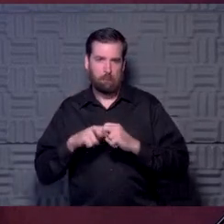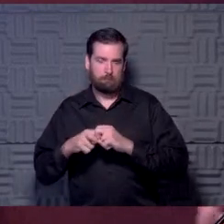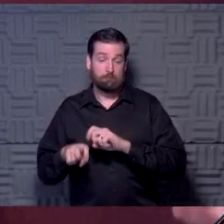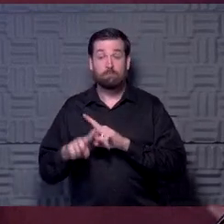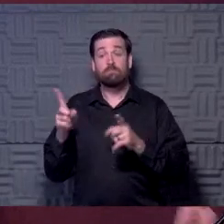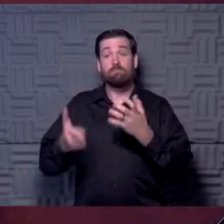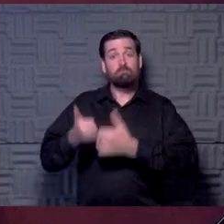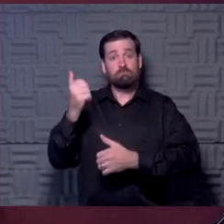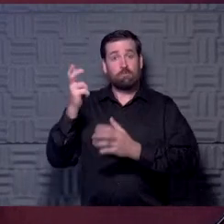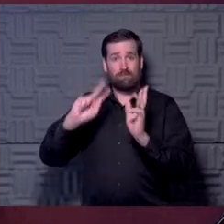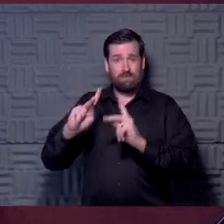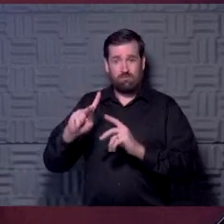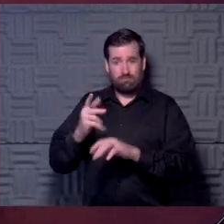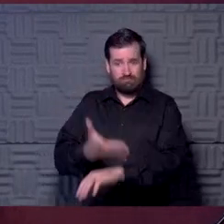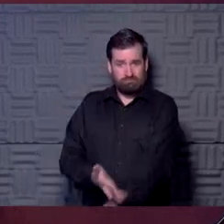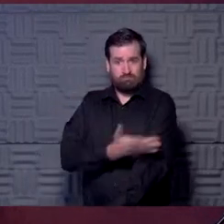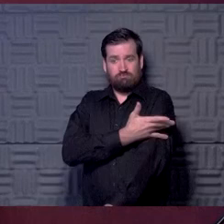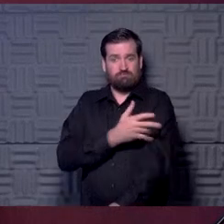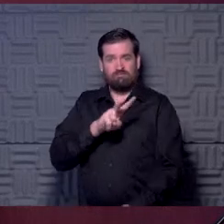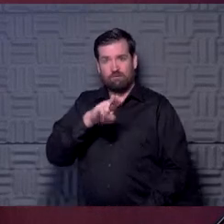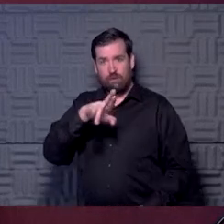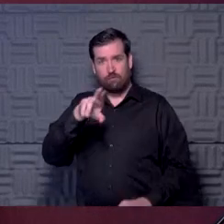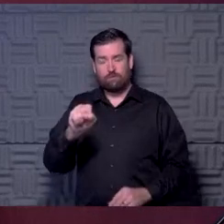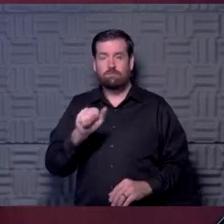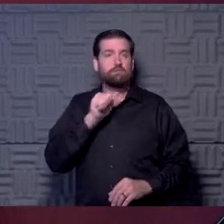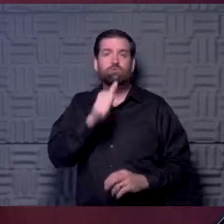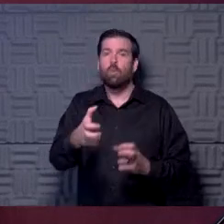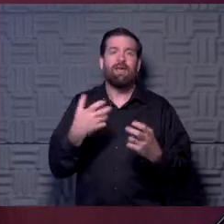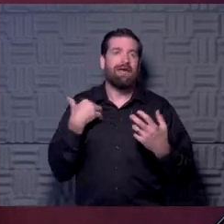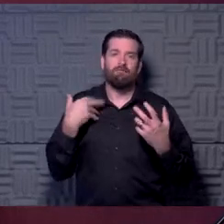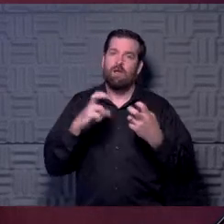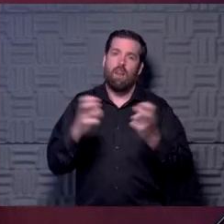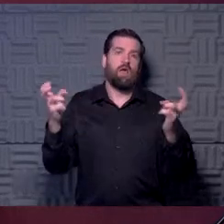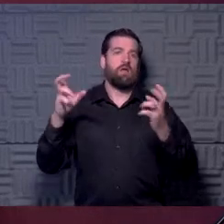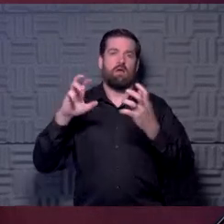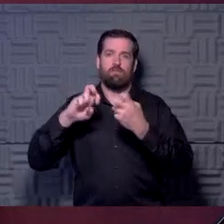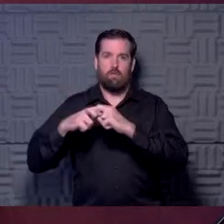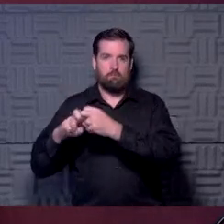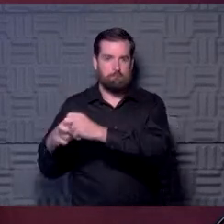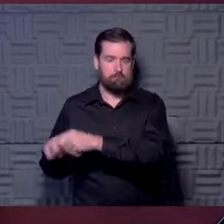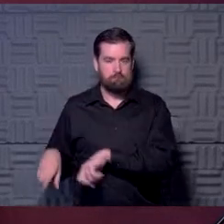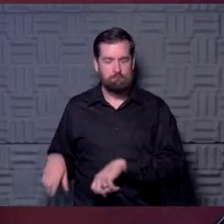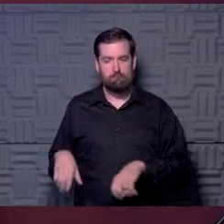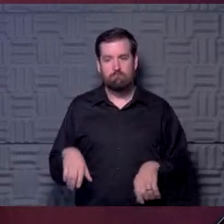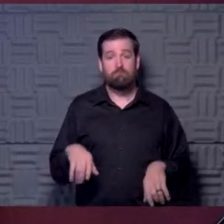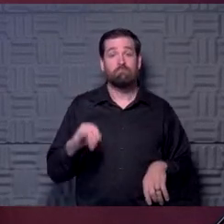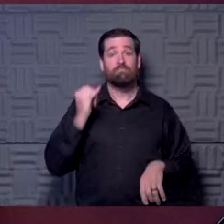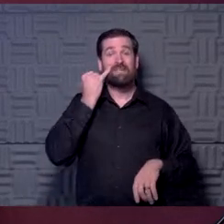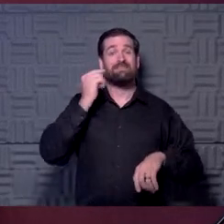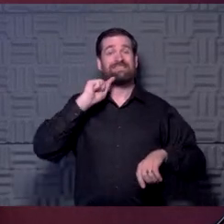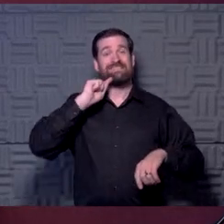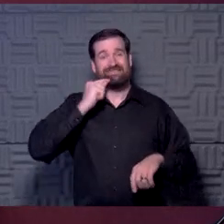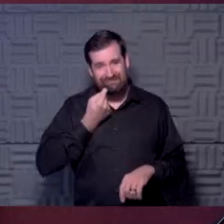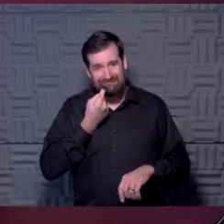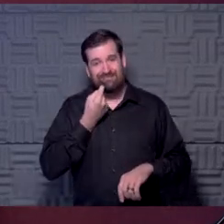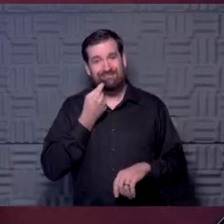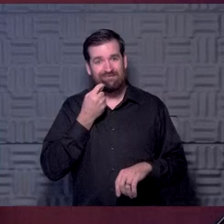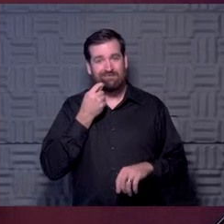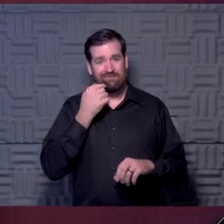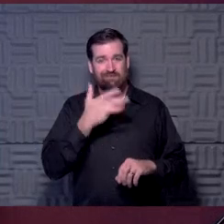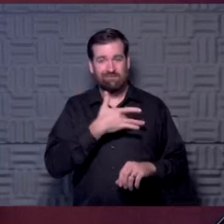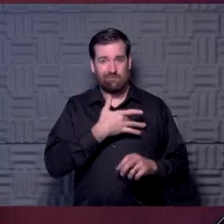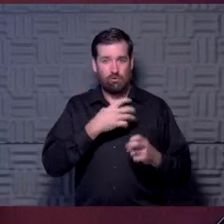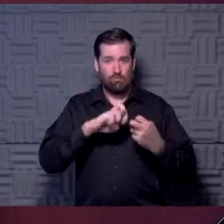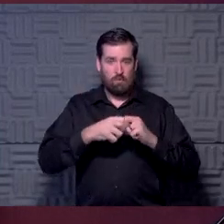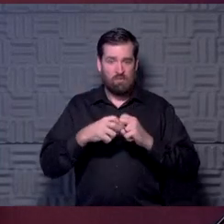people recover from viruses in general and don't have long term sequelae. So the people that develop a significant heart dysfunction for myocarditis